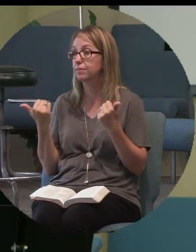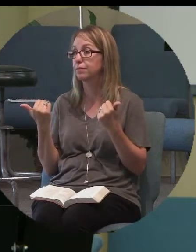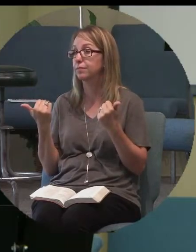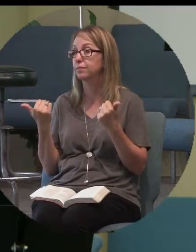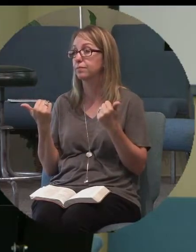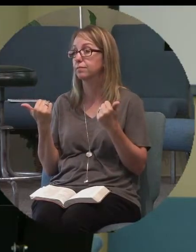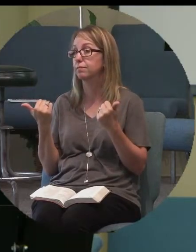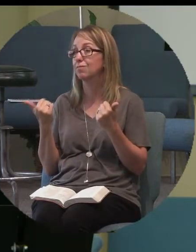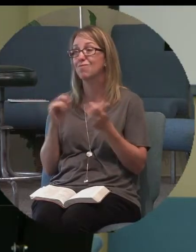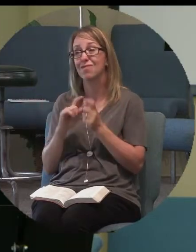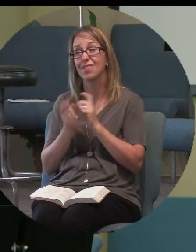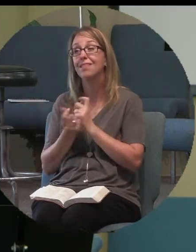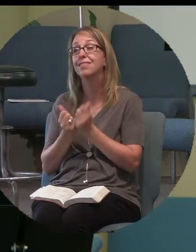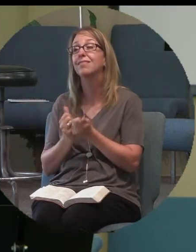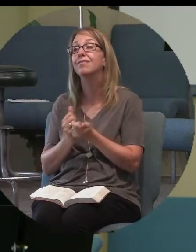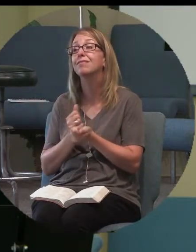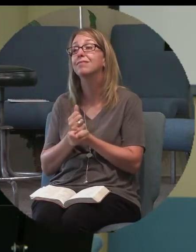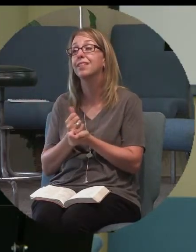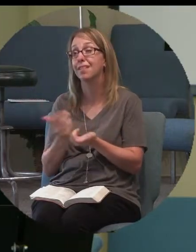And that changes everything.